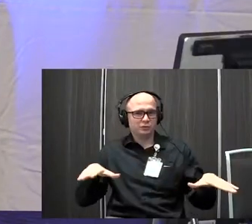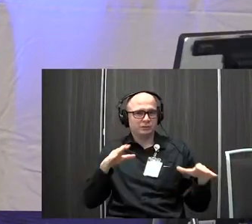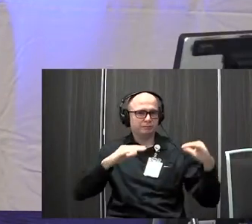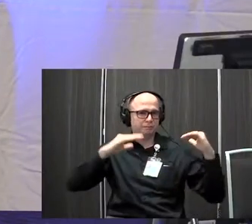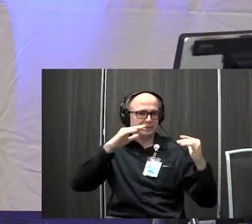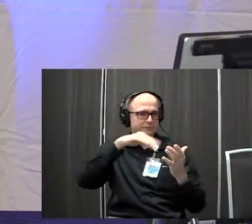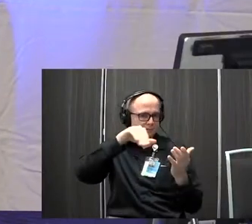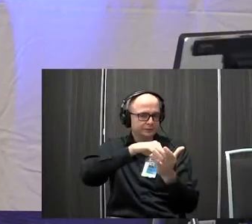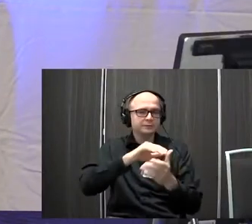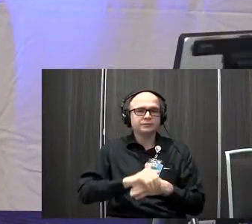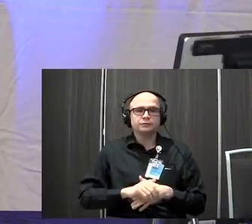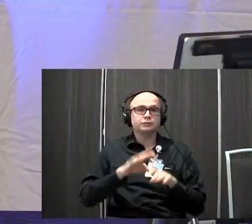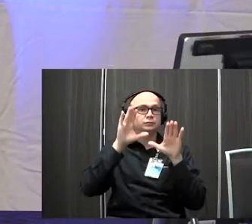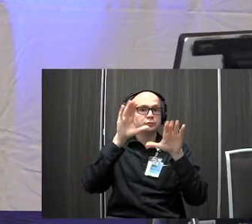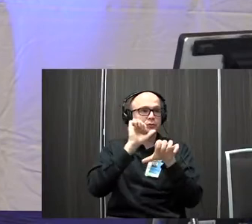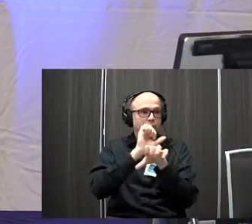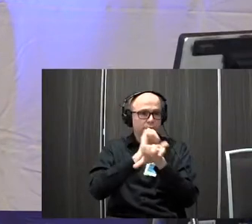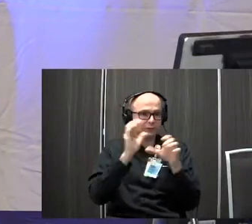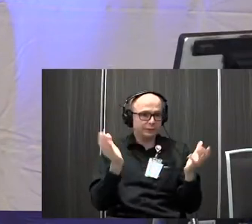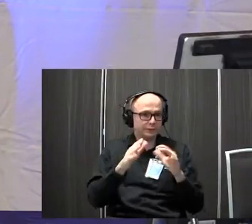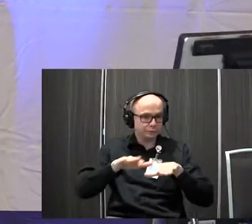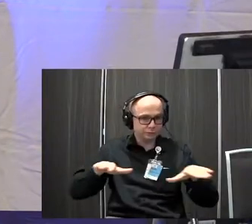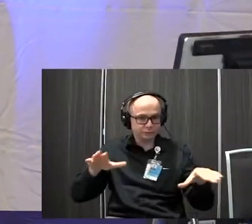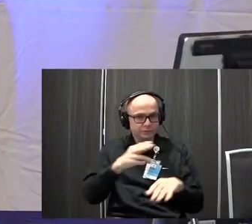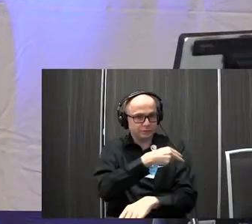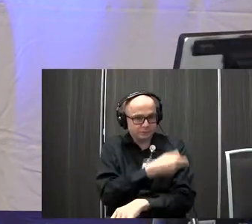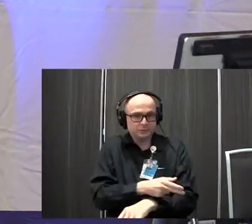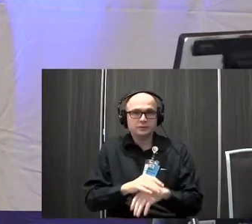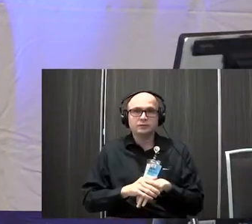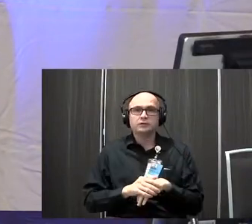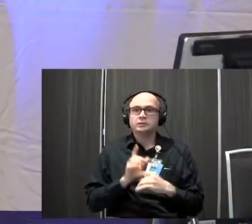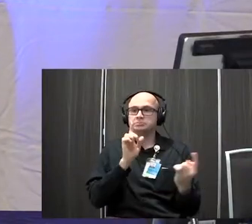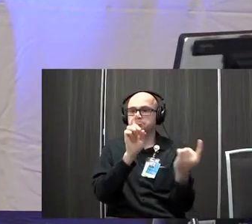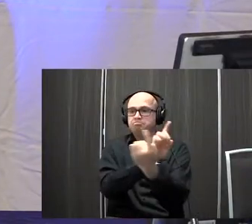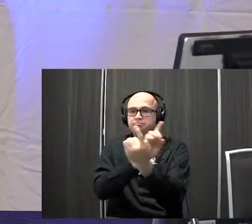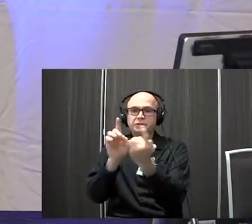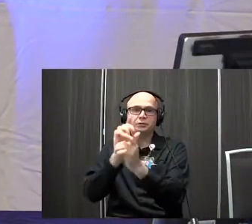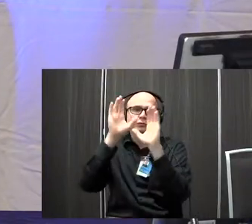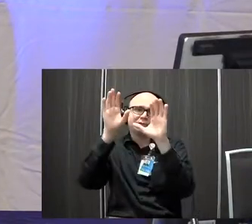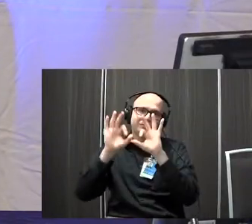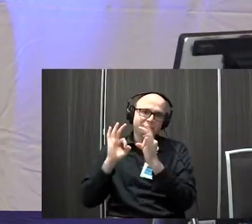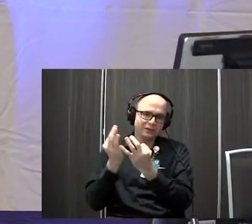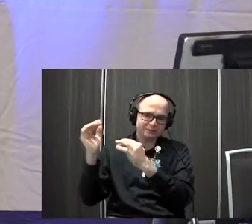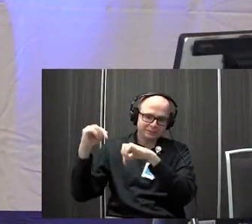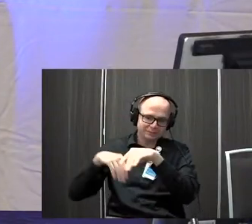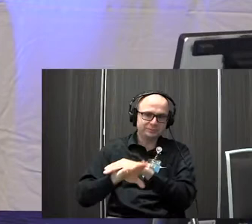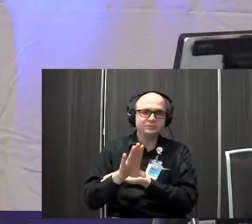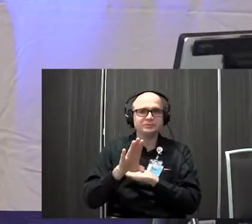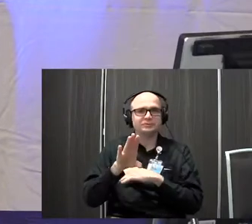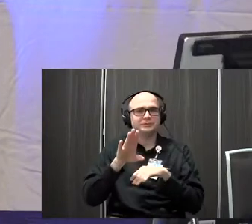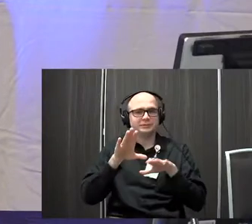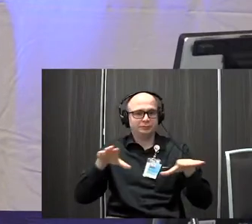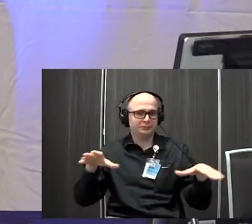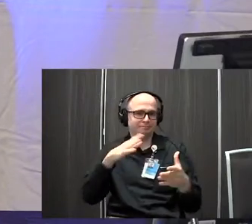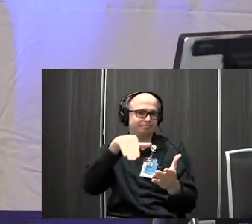to work here at Children's and to meet all the wonderful families that come into the Pediatric Balance